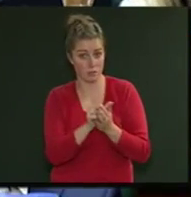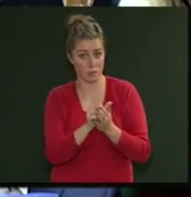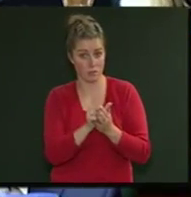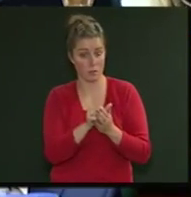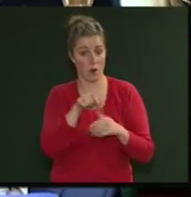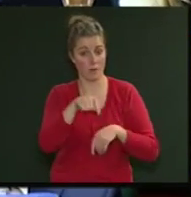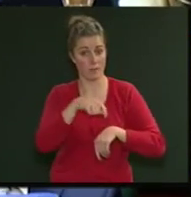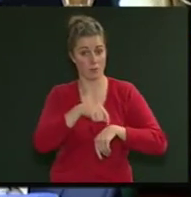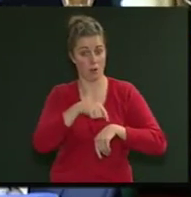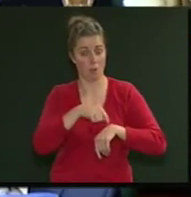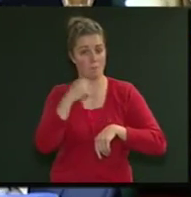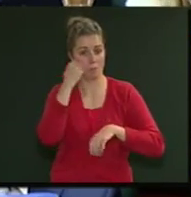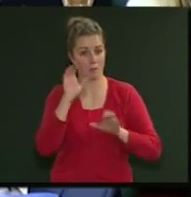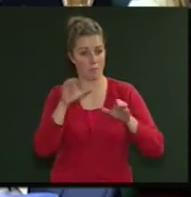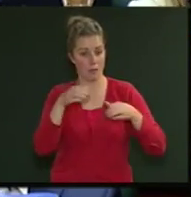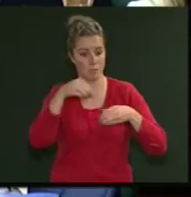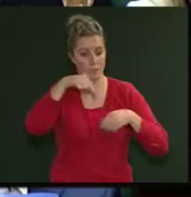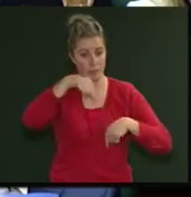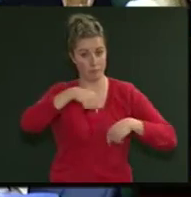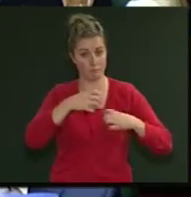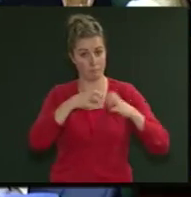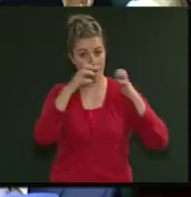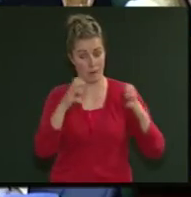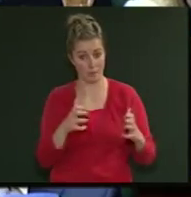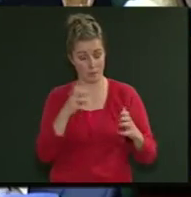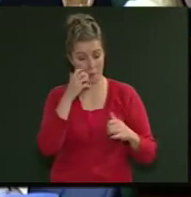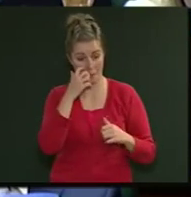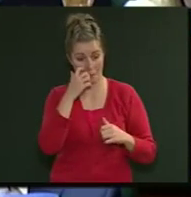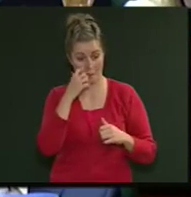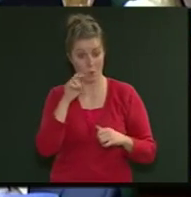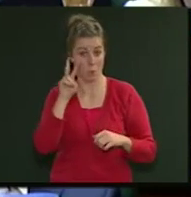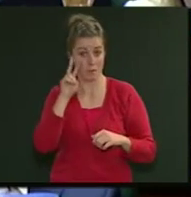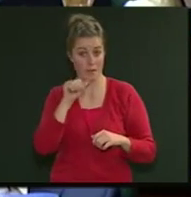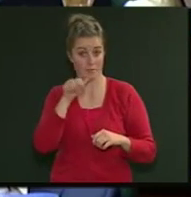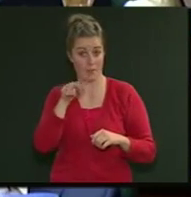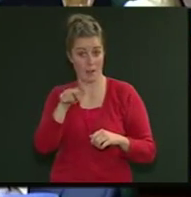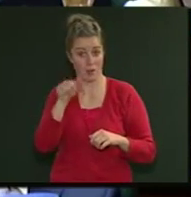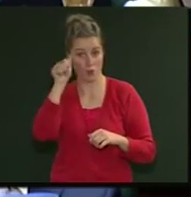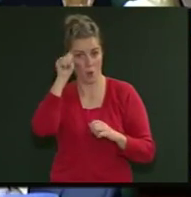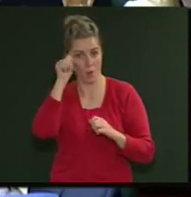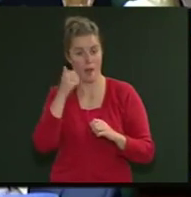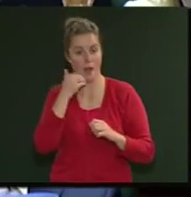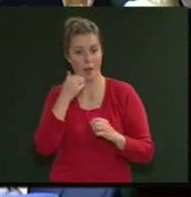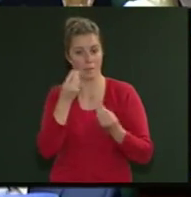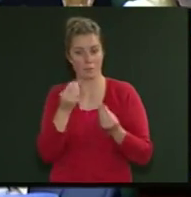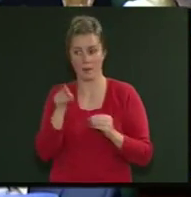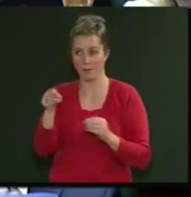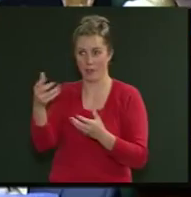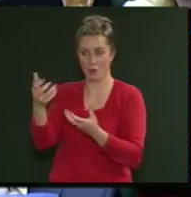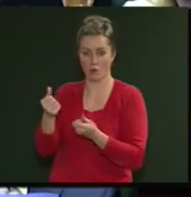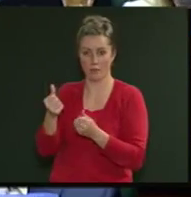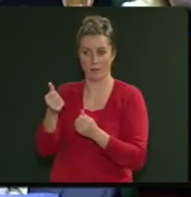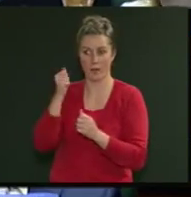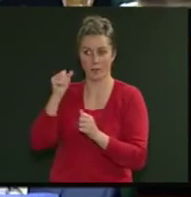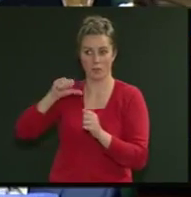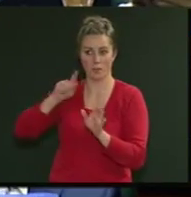the time that the Māori Party has been in health. But hold on, hold on. Let's see if they know how much money they got in the last nine